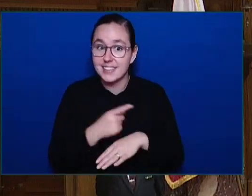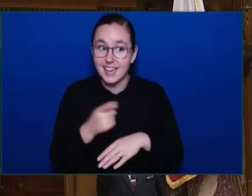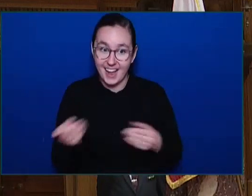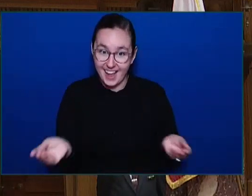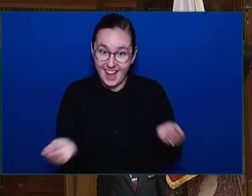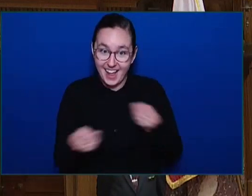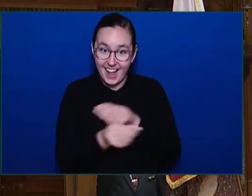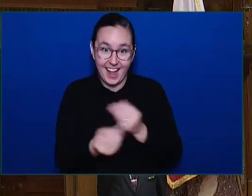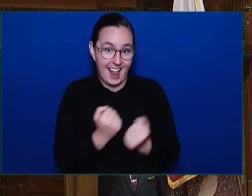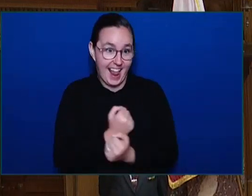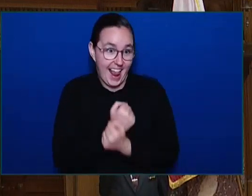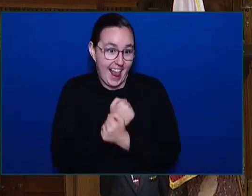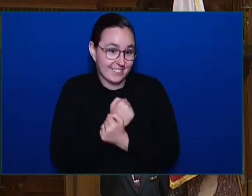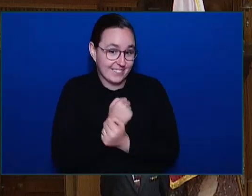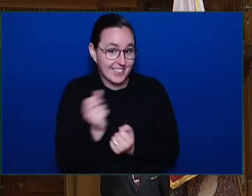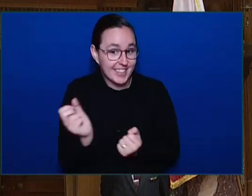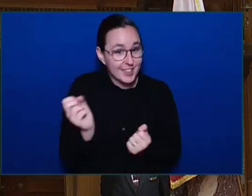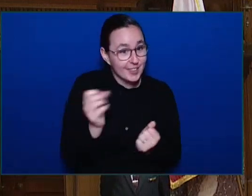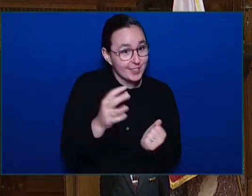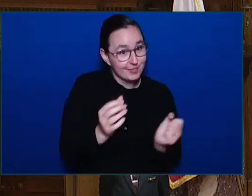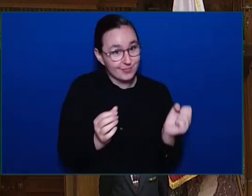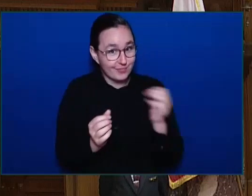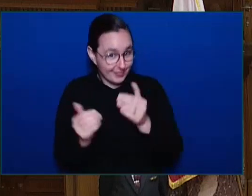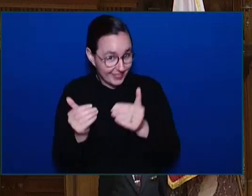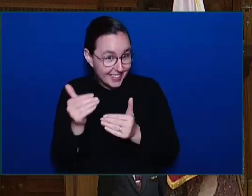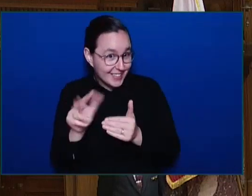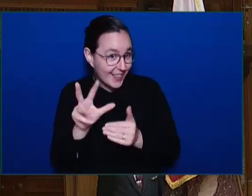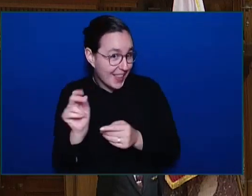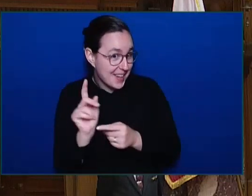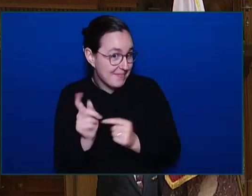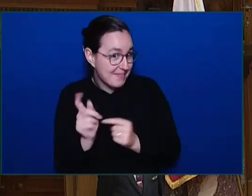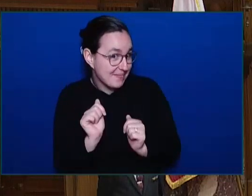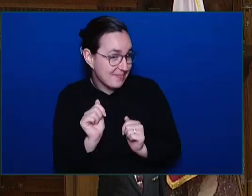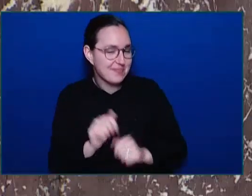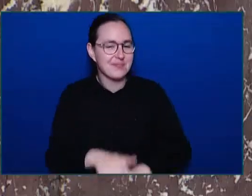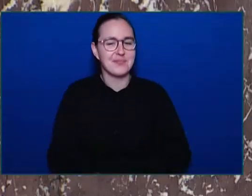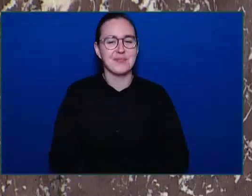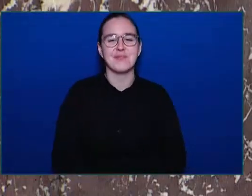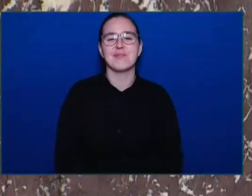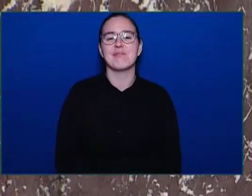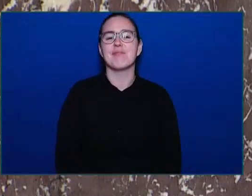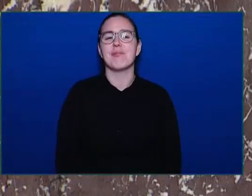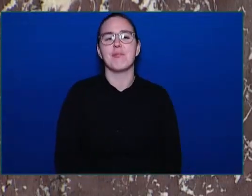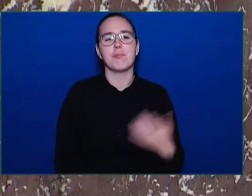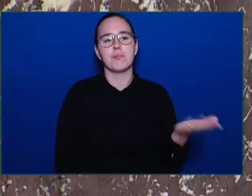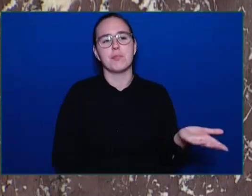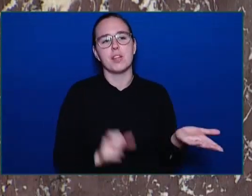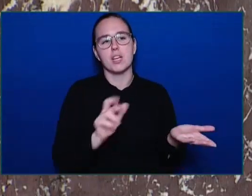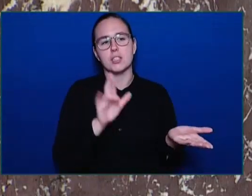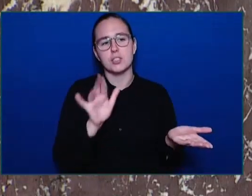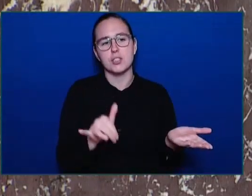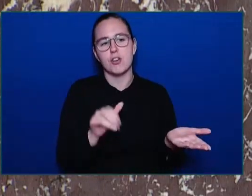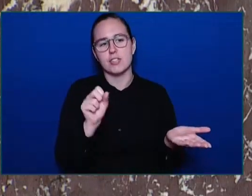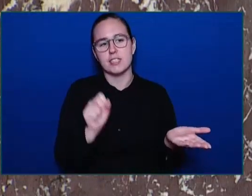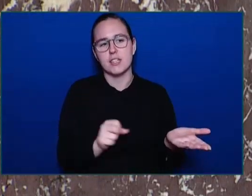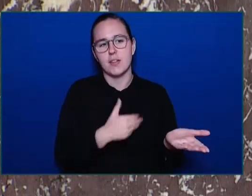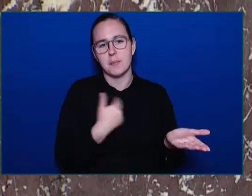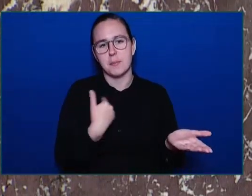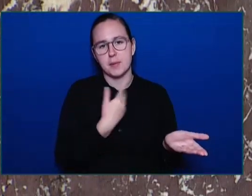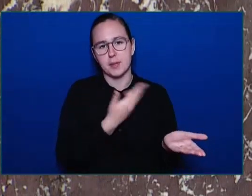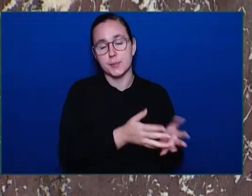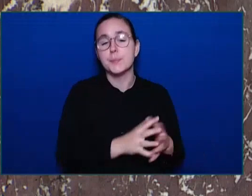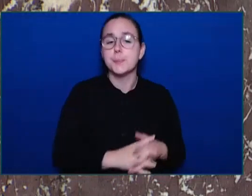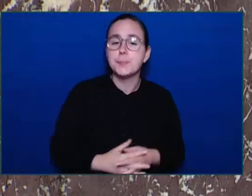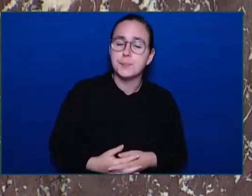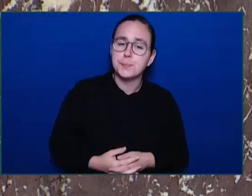Member for City South. Thank you, Mr. Speaker. Mr. Speaker, there's a massive disconnect between the